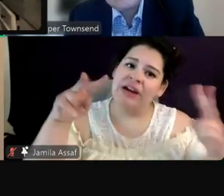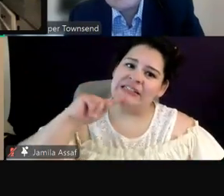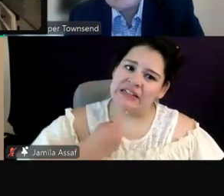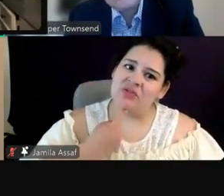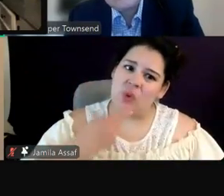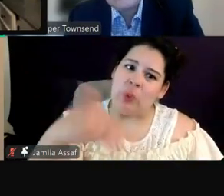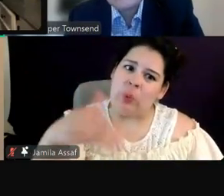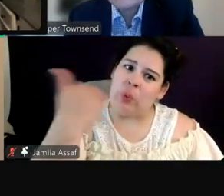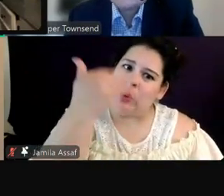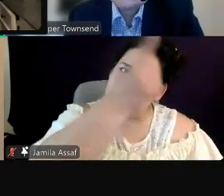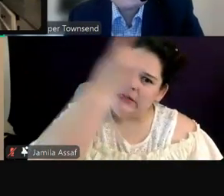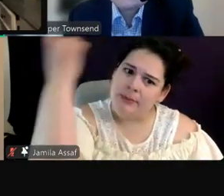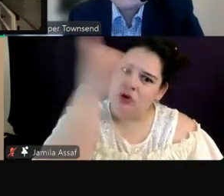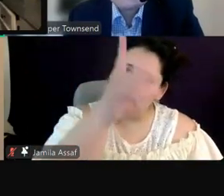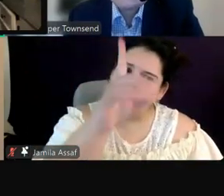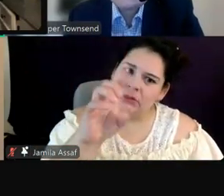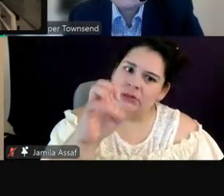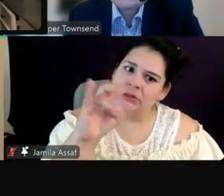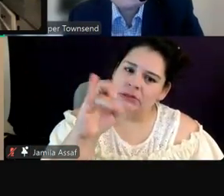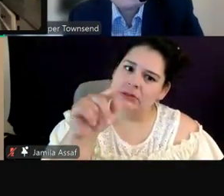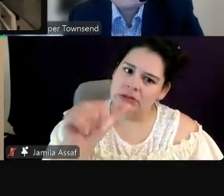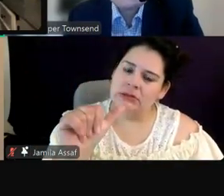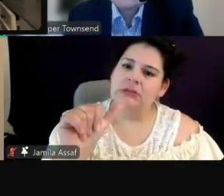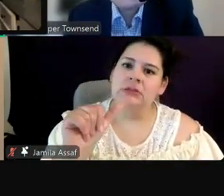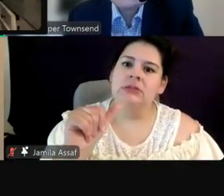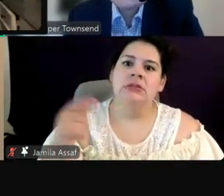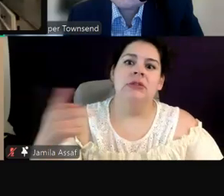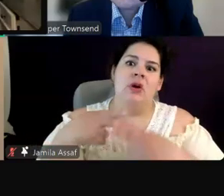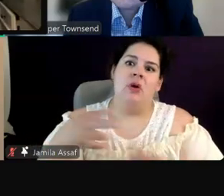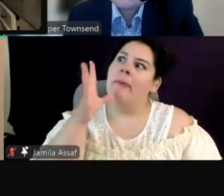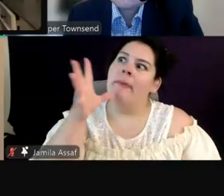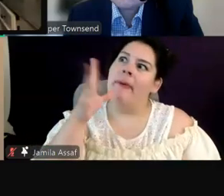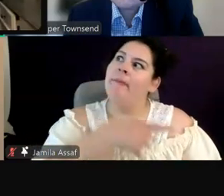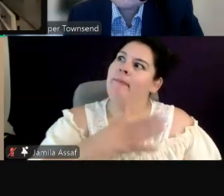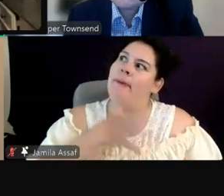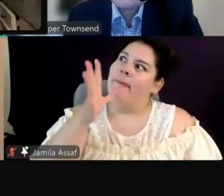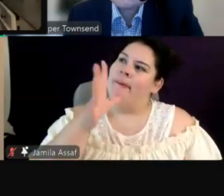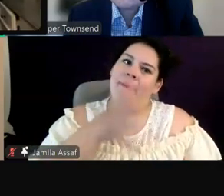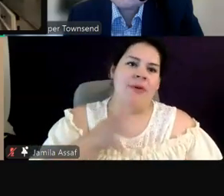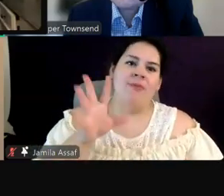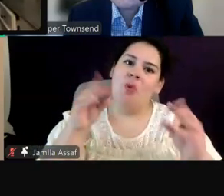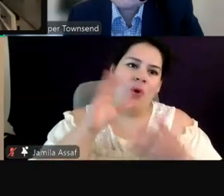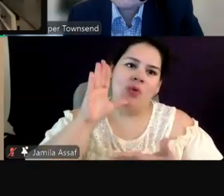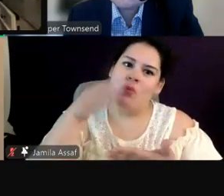she's very, very seriously in dementia.